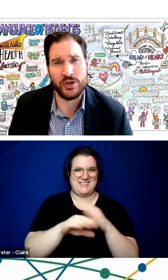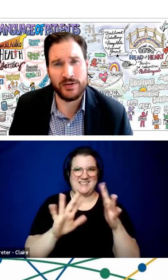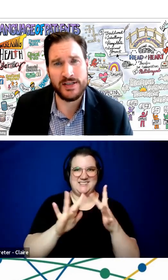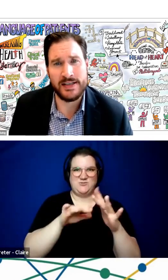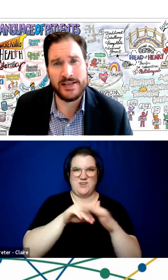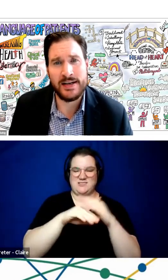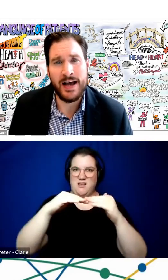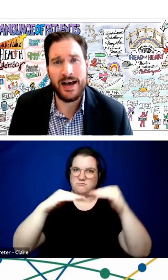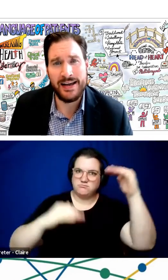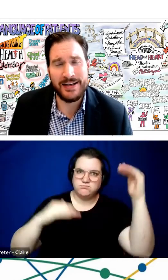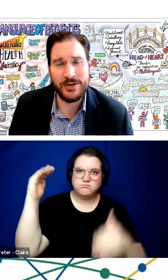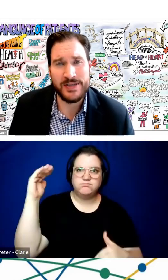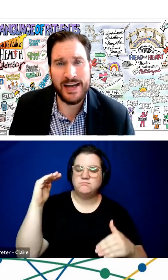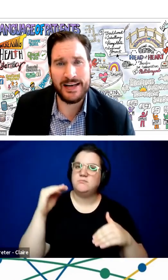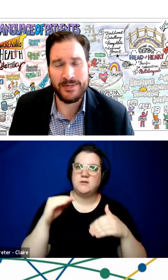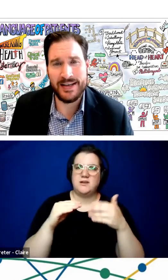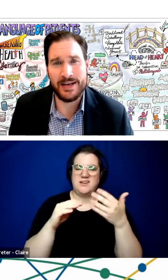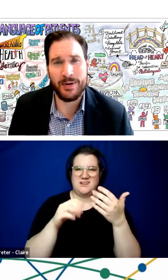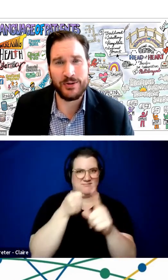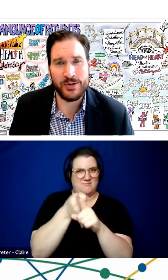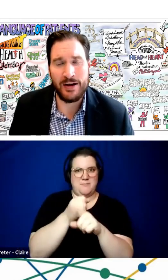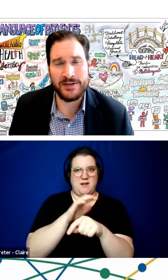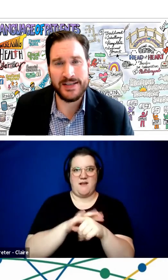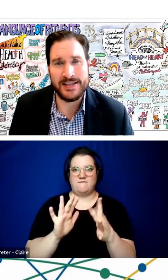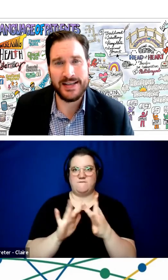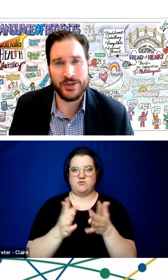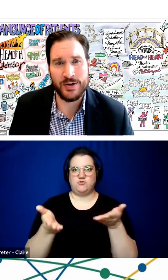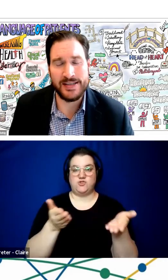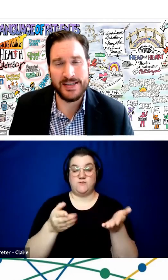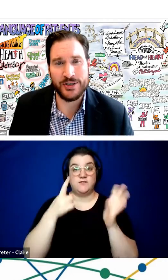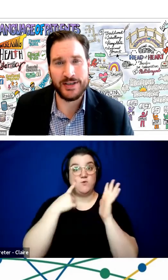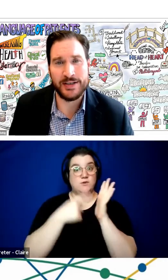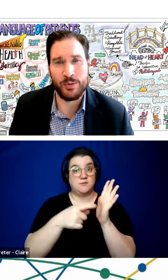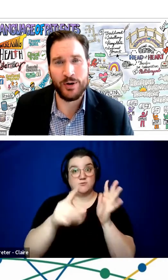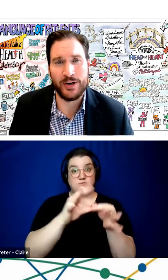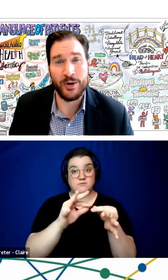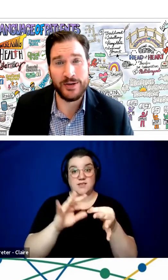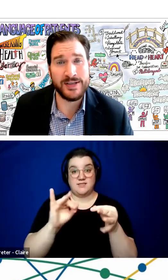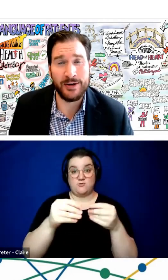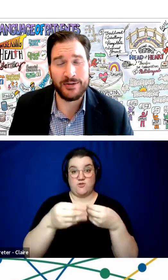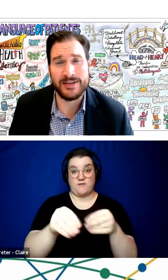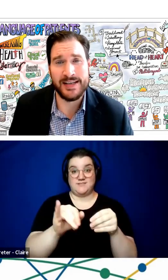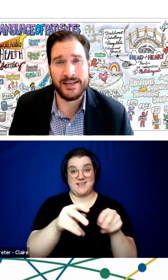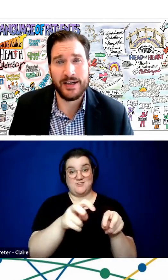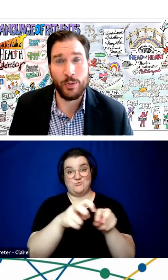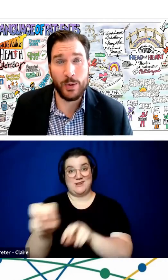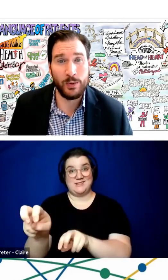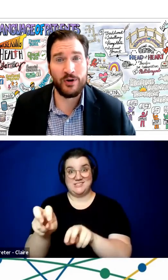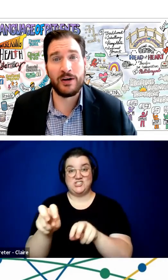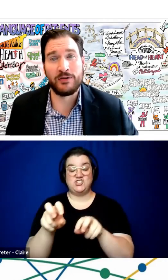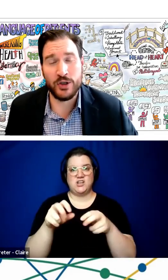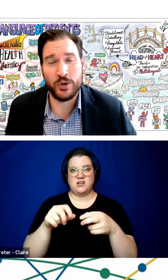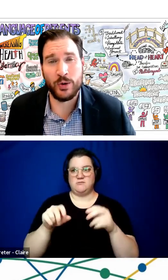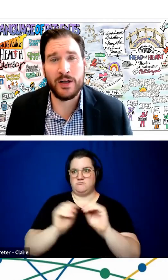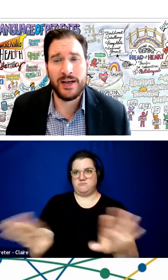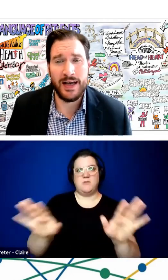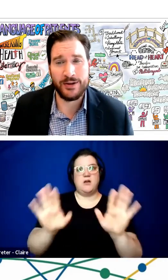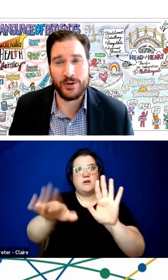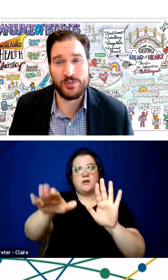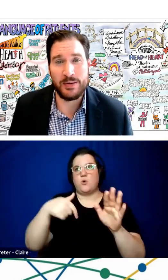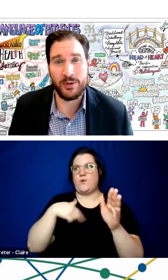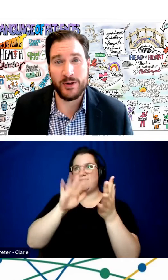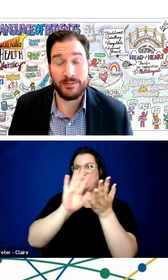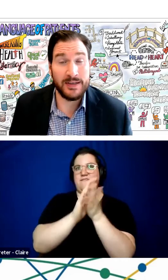virtual services? As you said, I'm thinking about those offices that transitioned and we'll put a notice out that said we've gone virtual